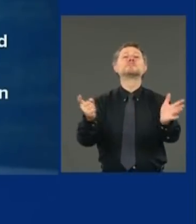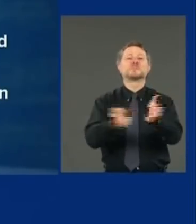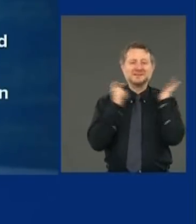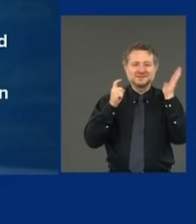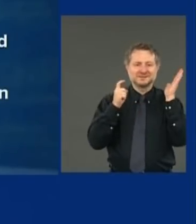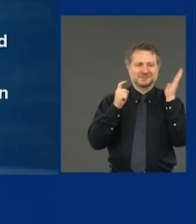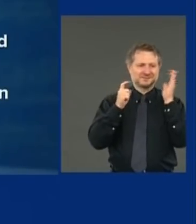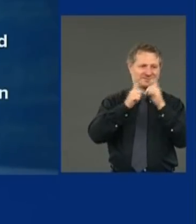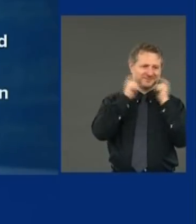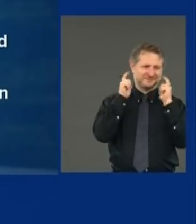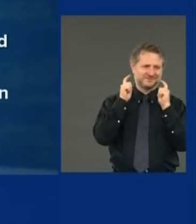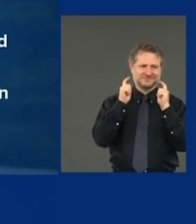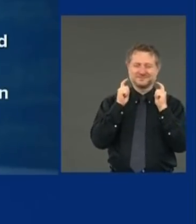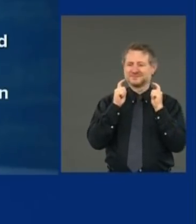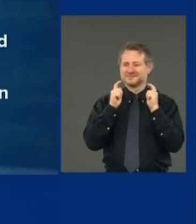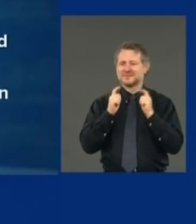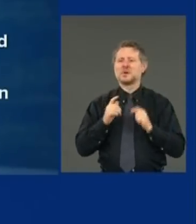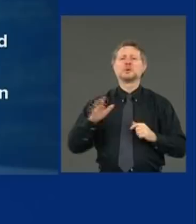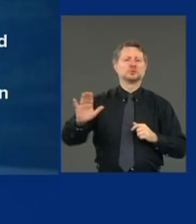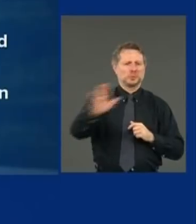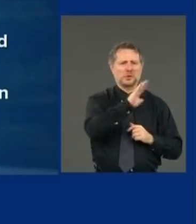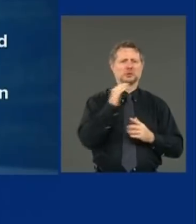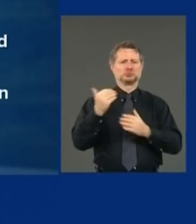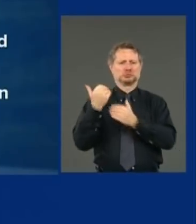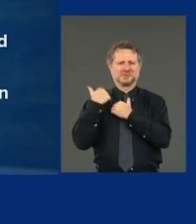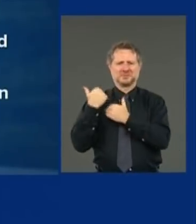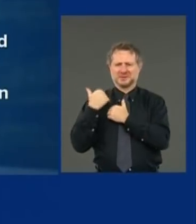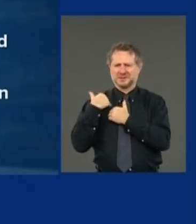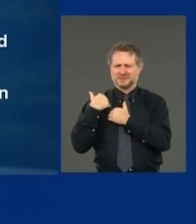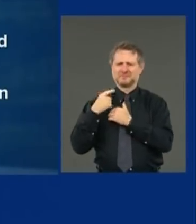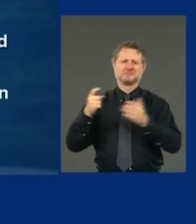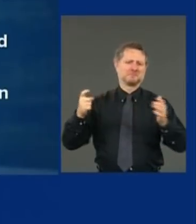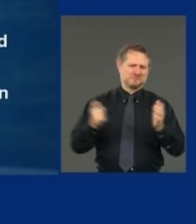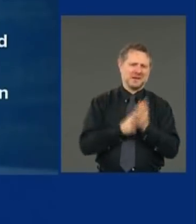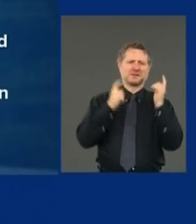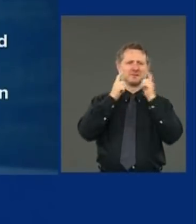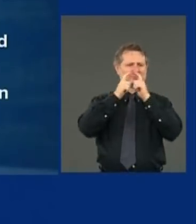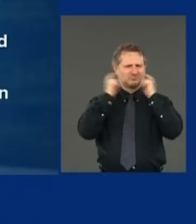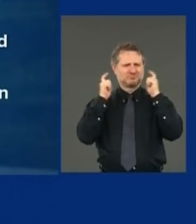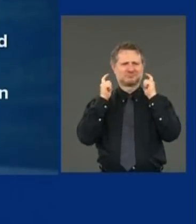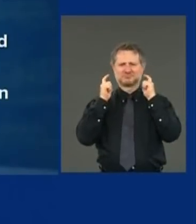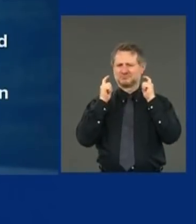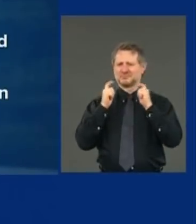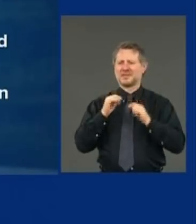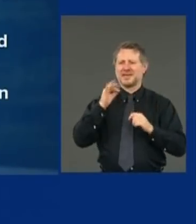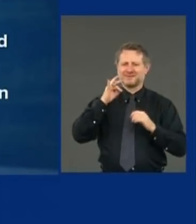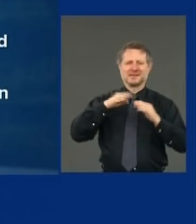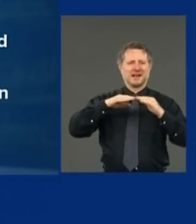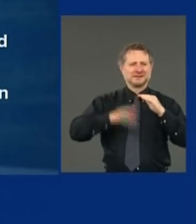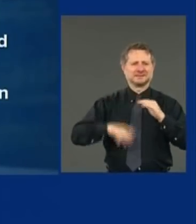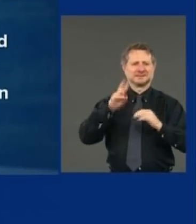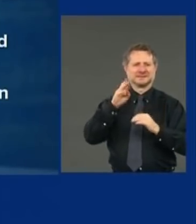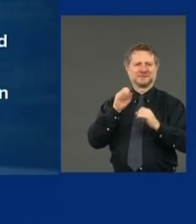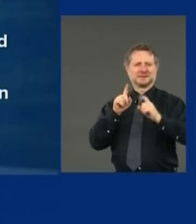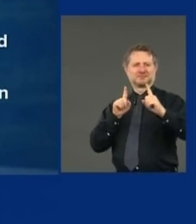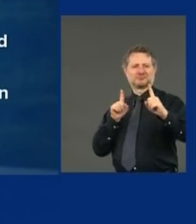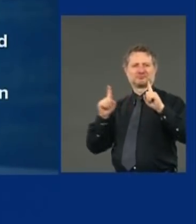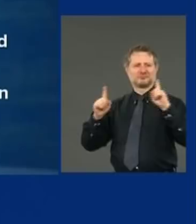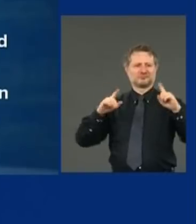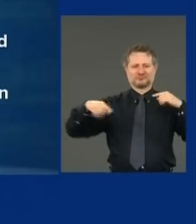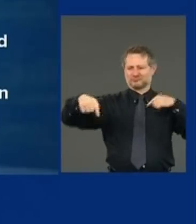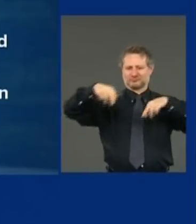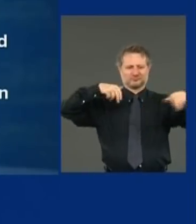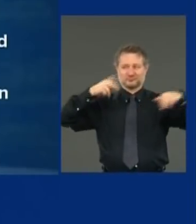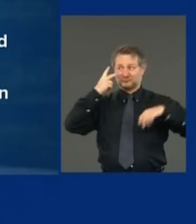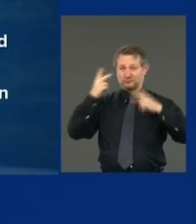citizen duty. It is mandatory that you wear the mask within six feet of another person in public. You don't